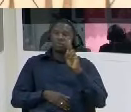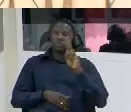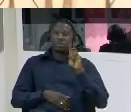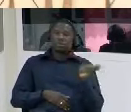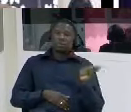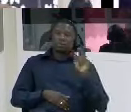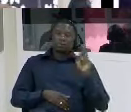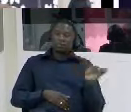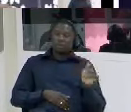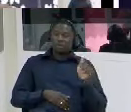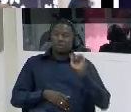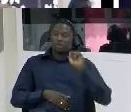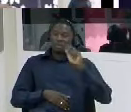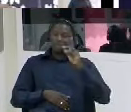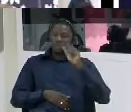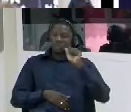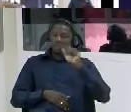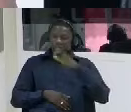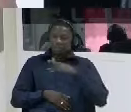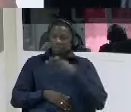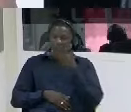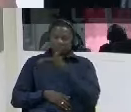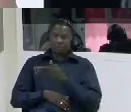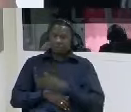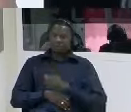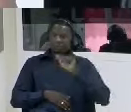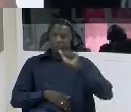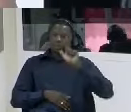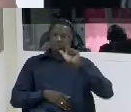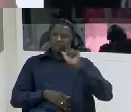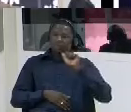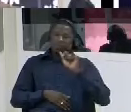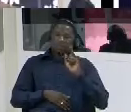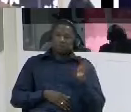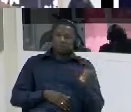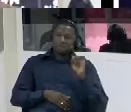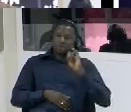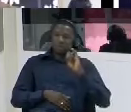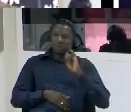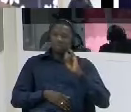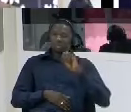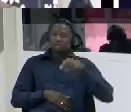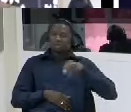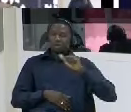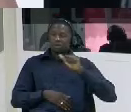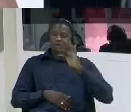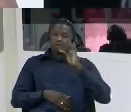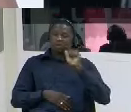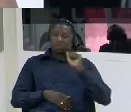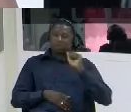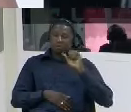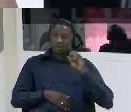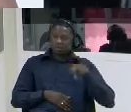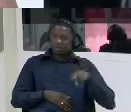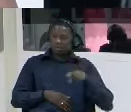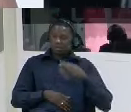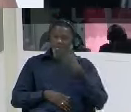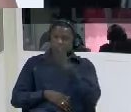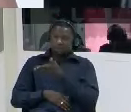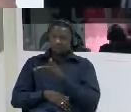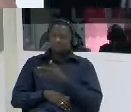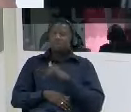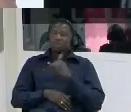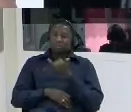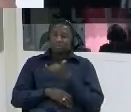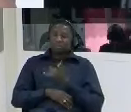was present usman sonko was present yes so my question is whether